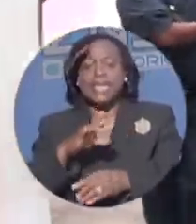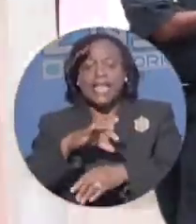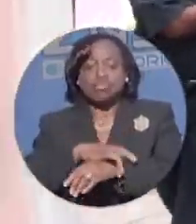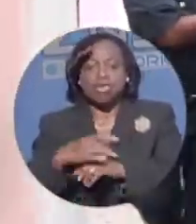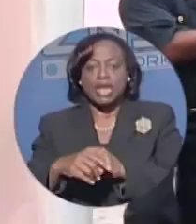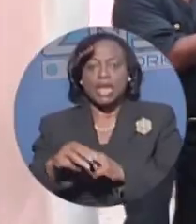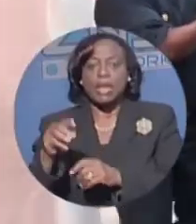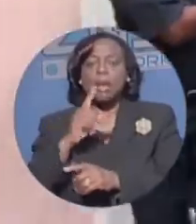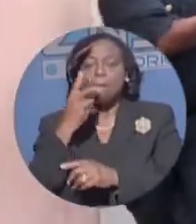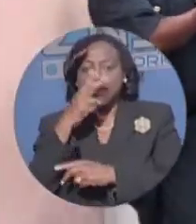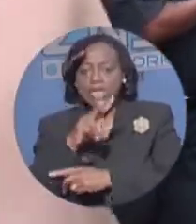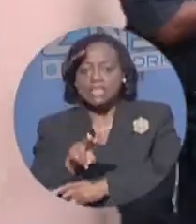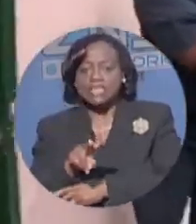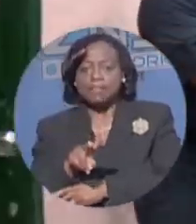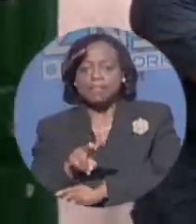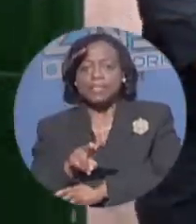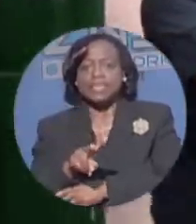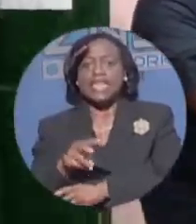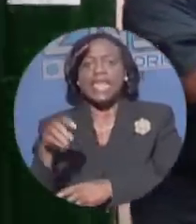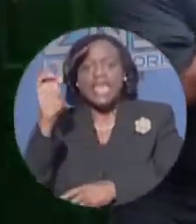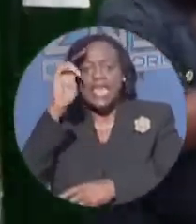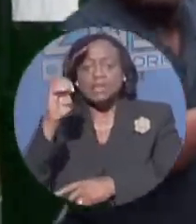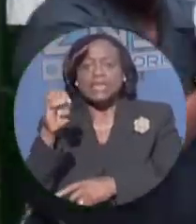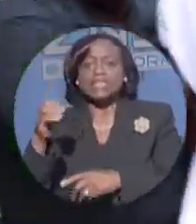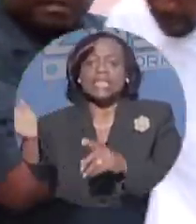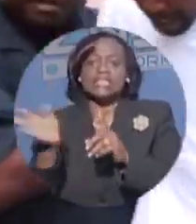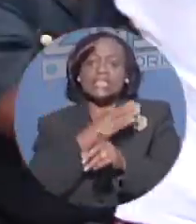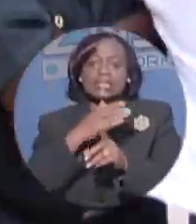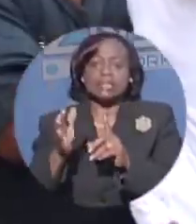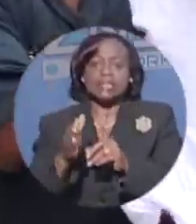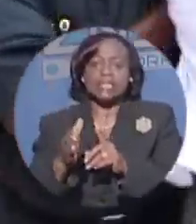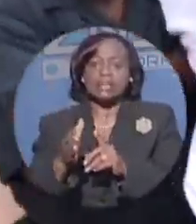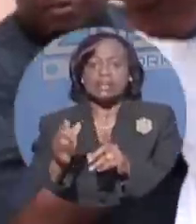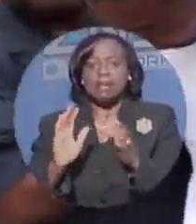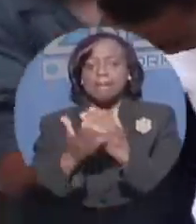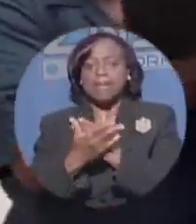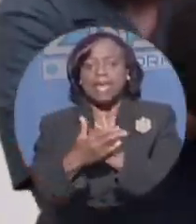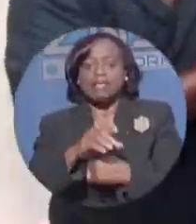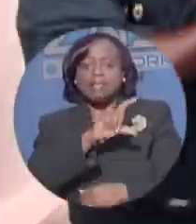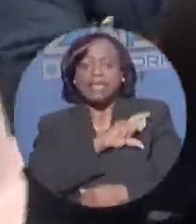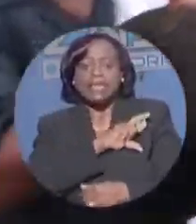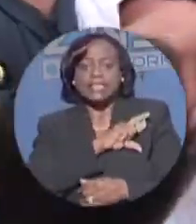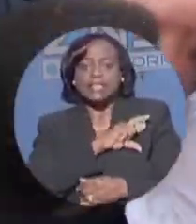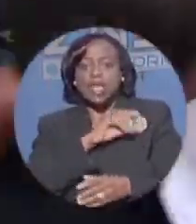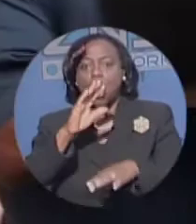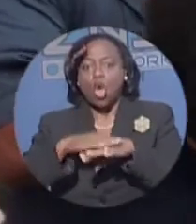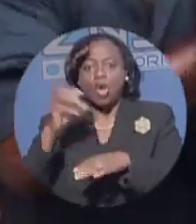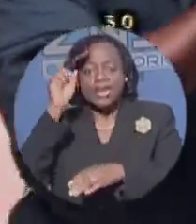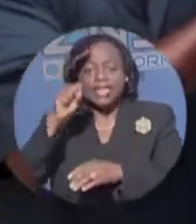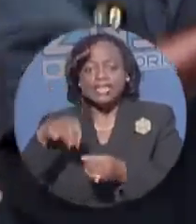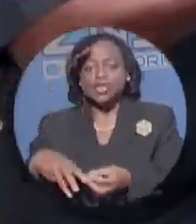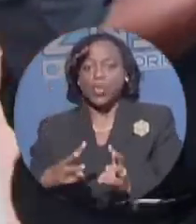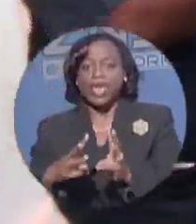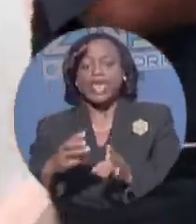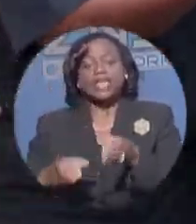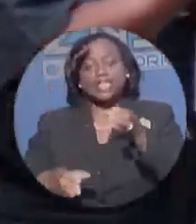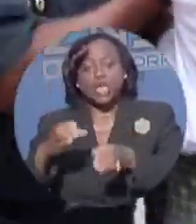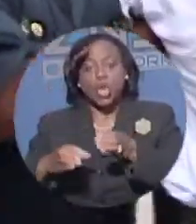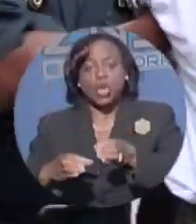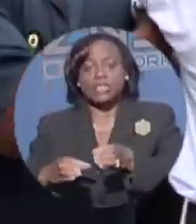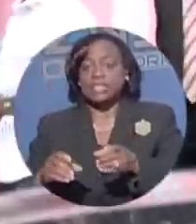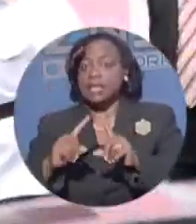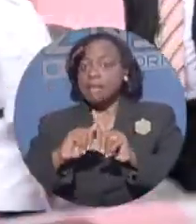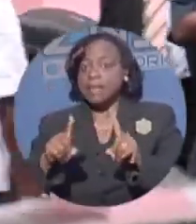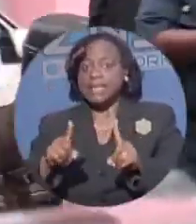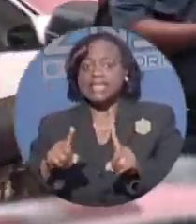court Goodman was allegedly assaulted by a CDU officer on his way to court. But the prosecutors stressed that the charges are of a serious nature and Goodman